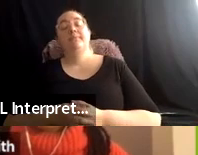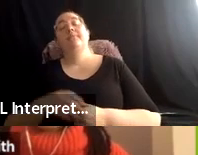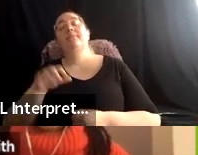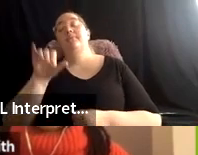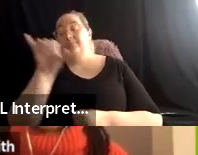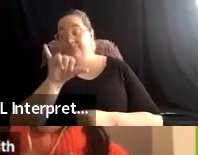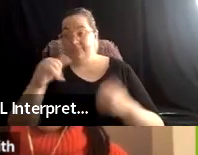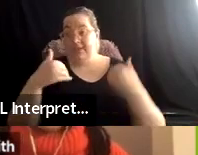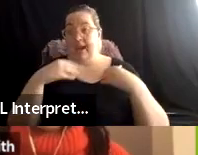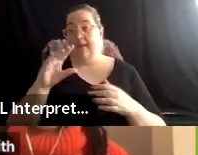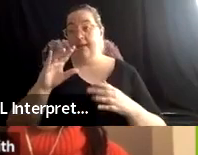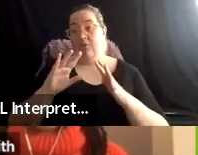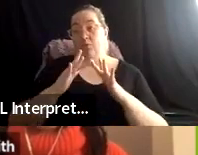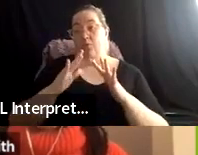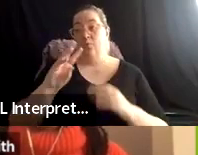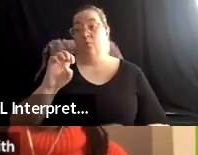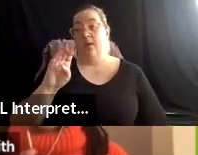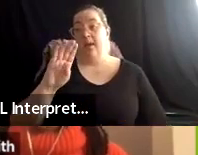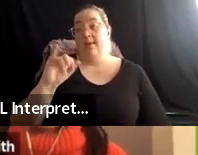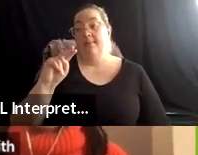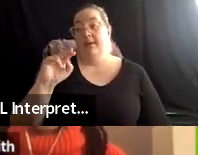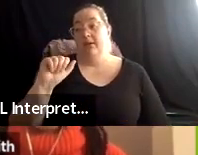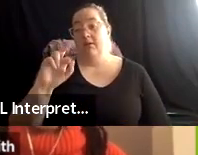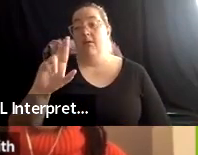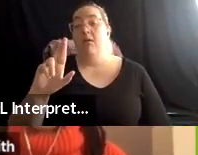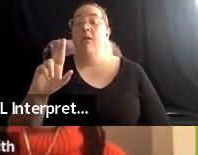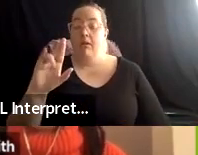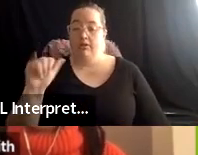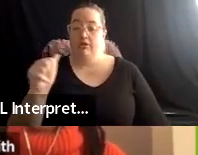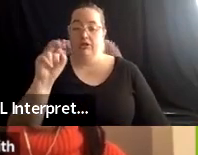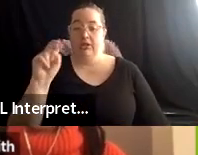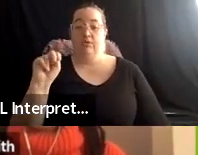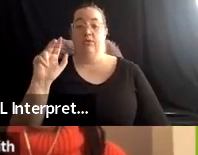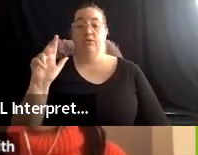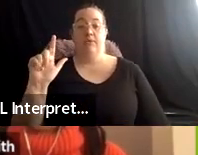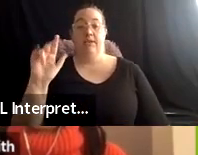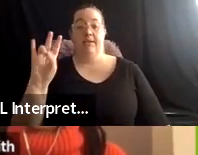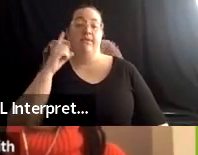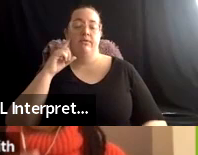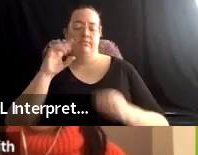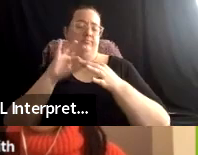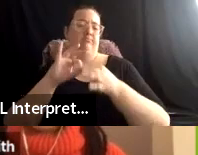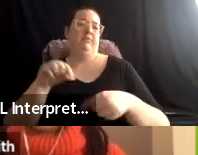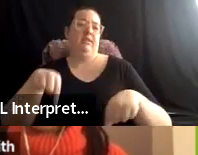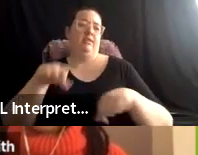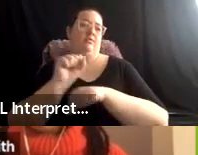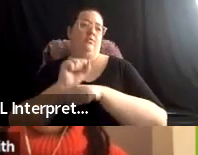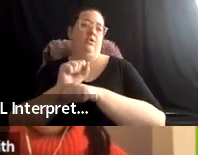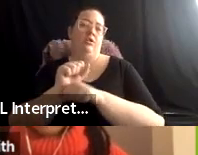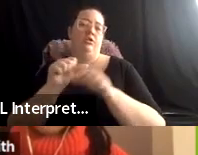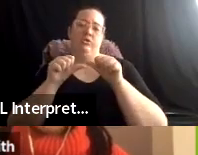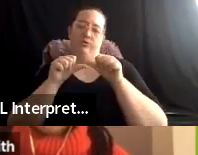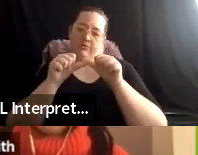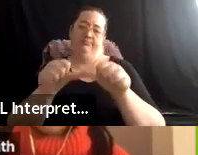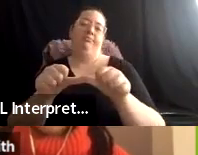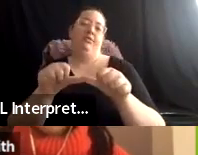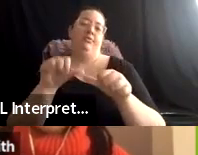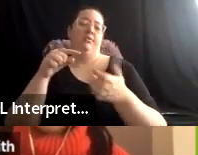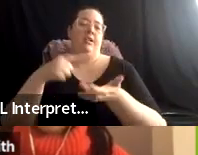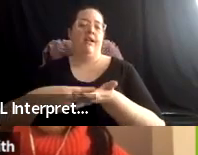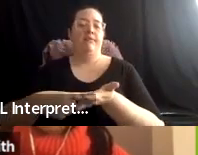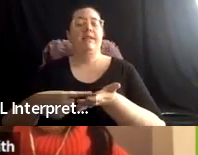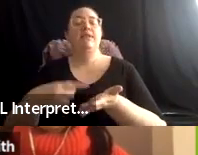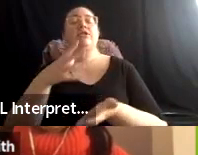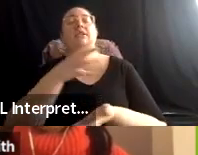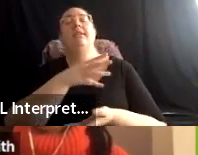27th, uh, around this work, um, to have a larger conversation, um, and we will make that link available as well to